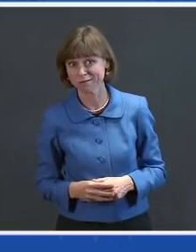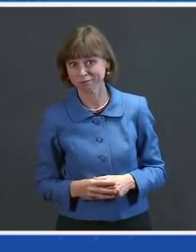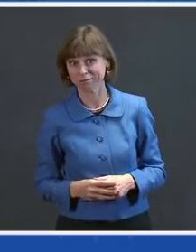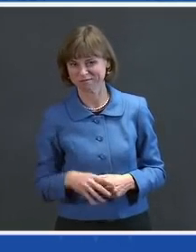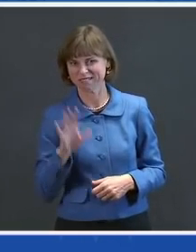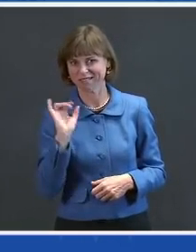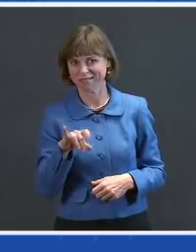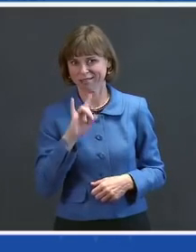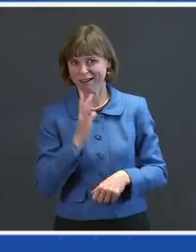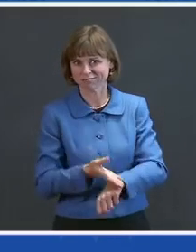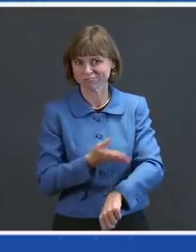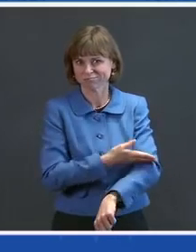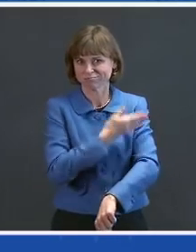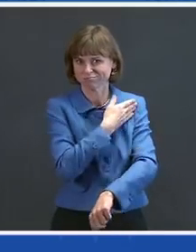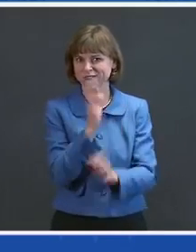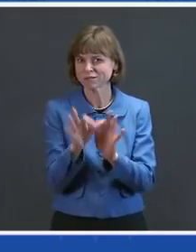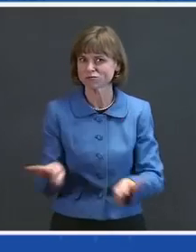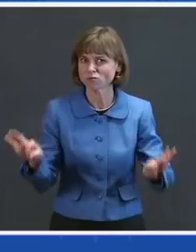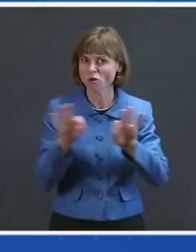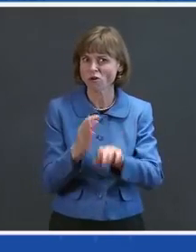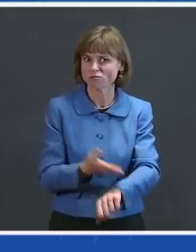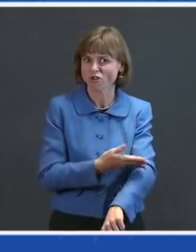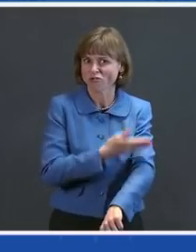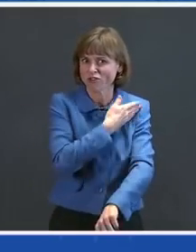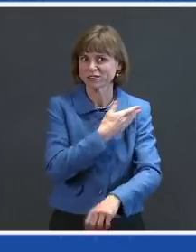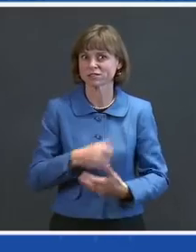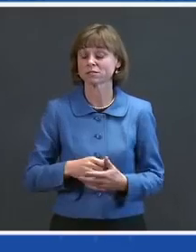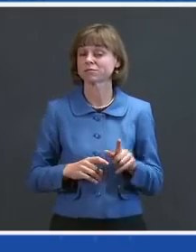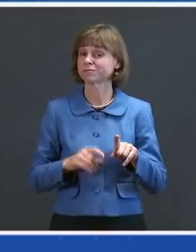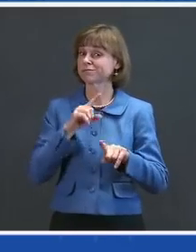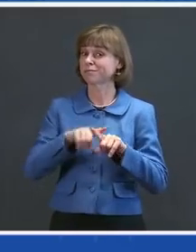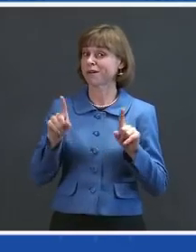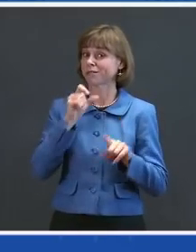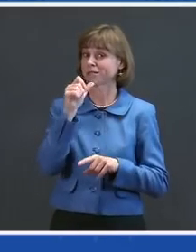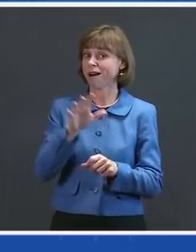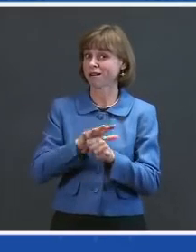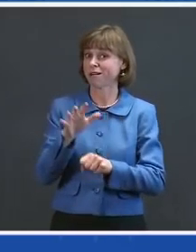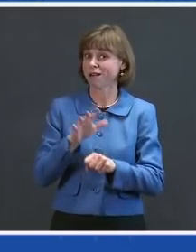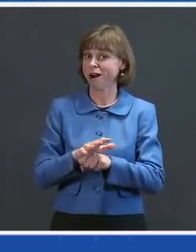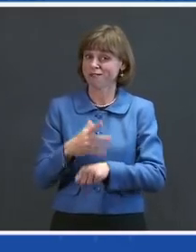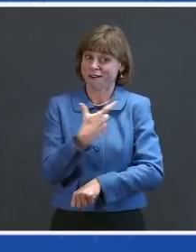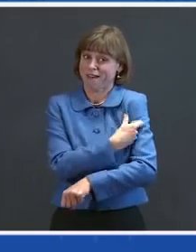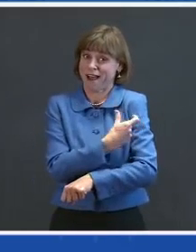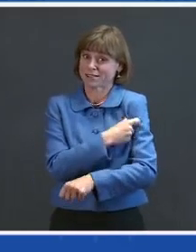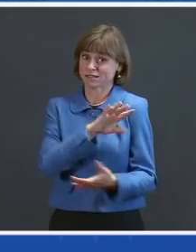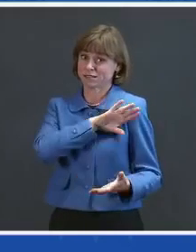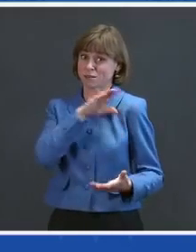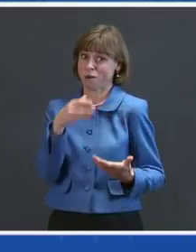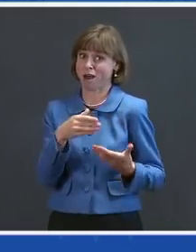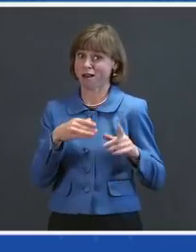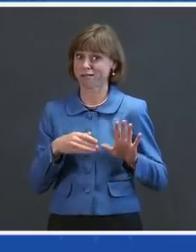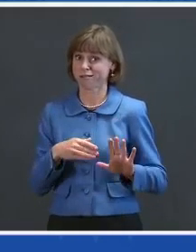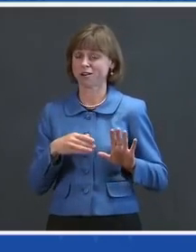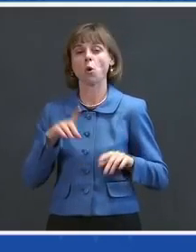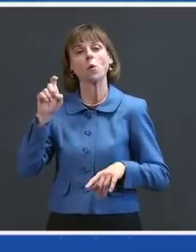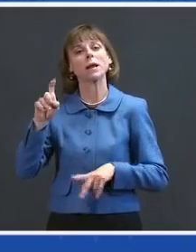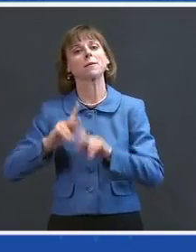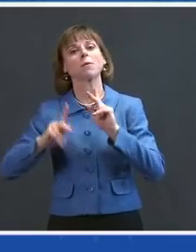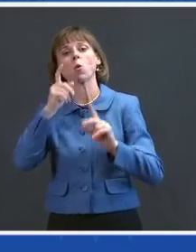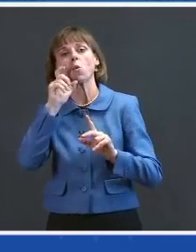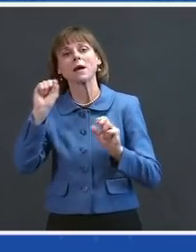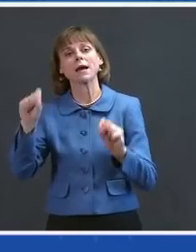progress. Important progress. But it's not enough to have the vaccine supply. We need vaccinators,